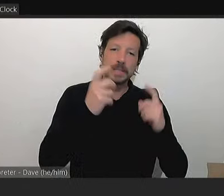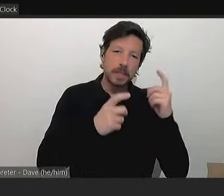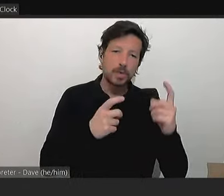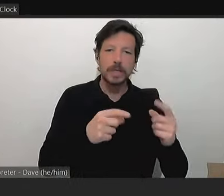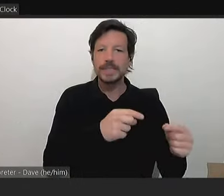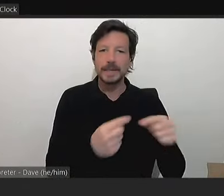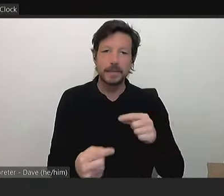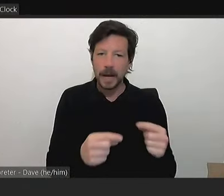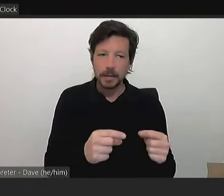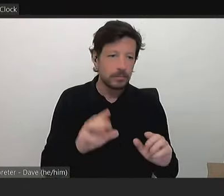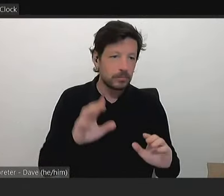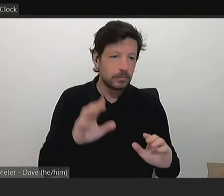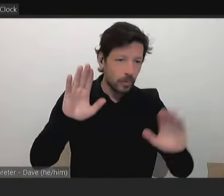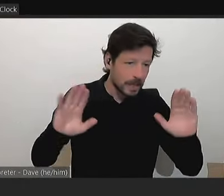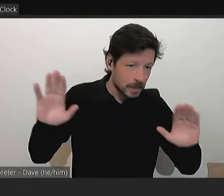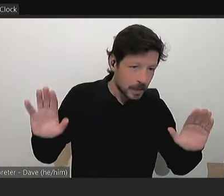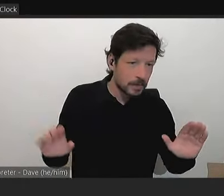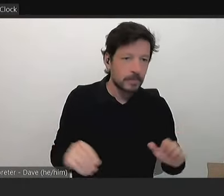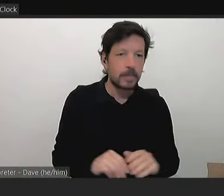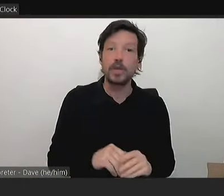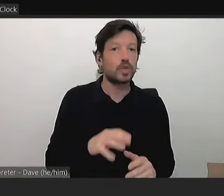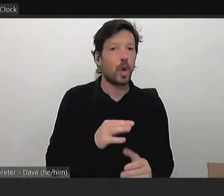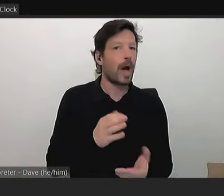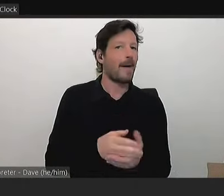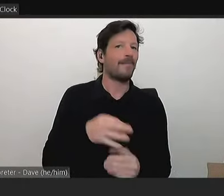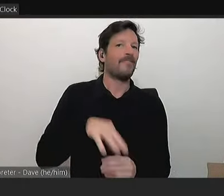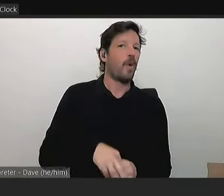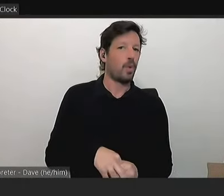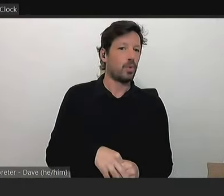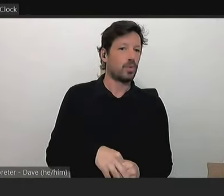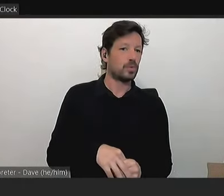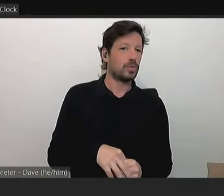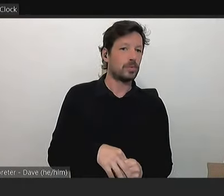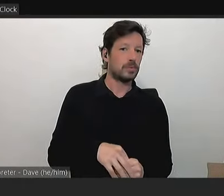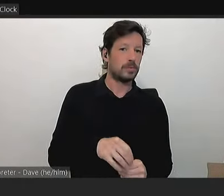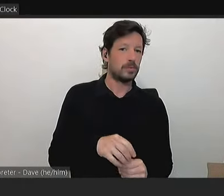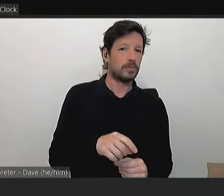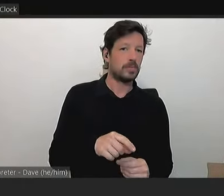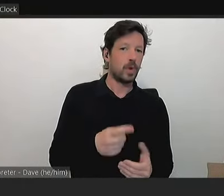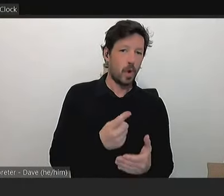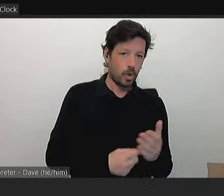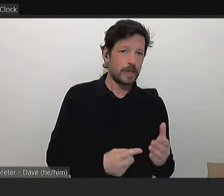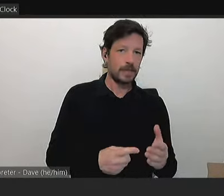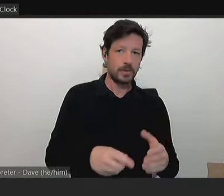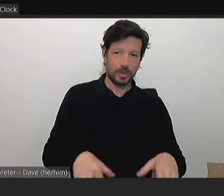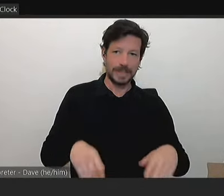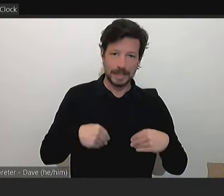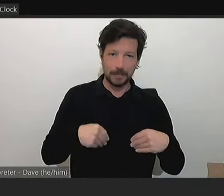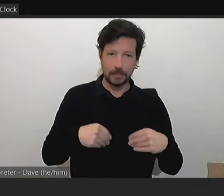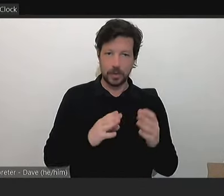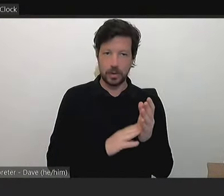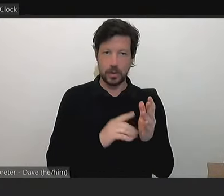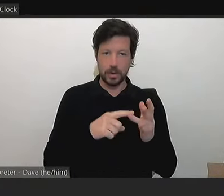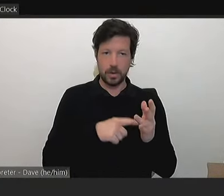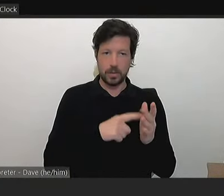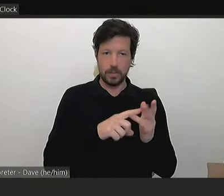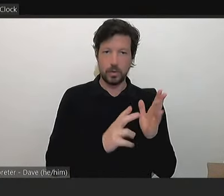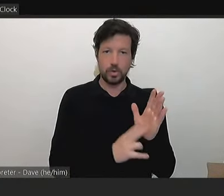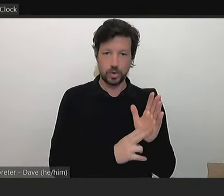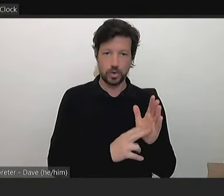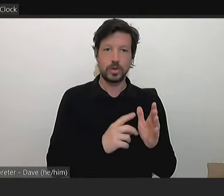this is not a vote. It's actually we're just raising our hands that we accept for the motion to, to be considered.